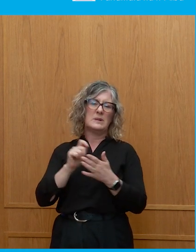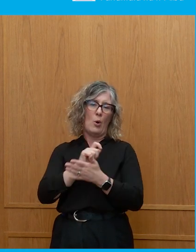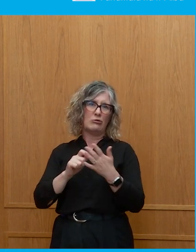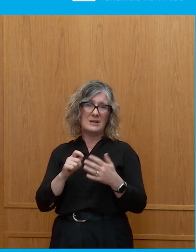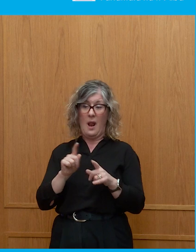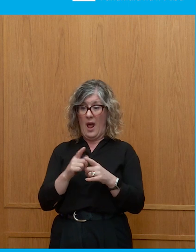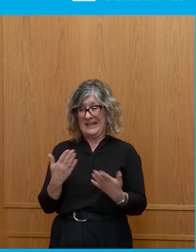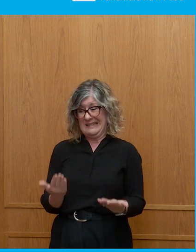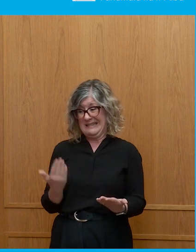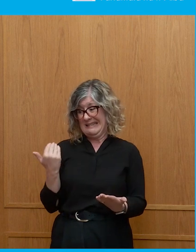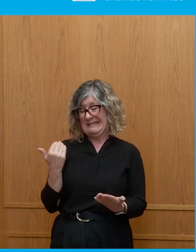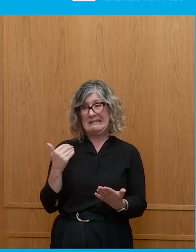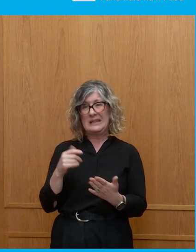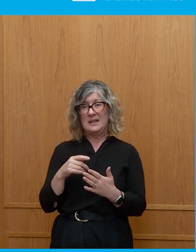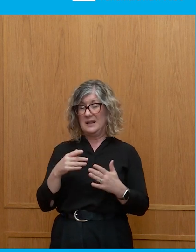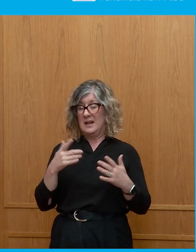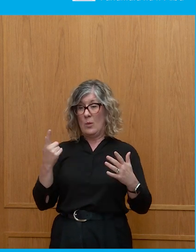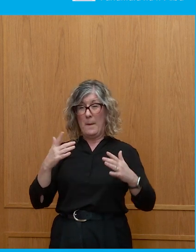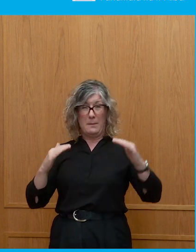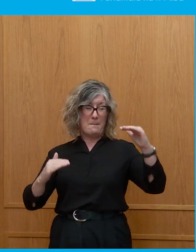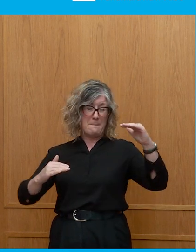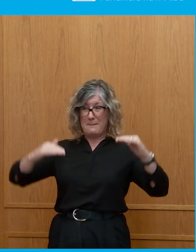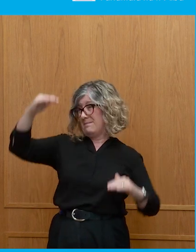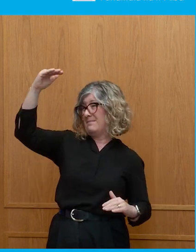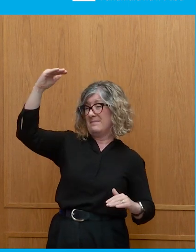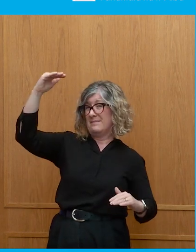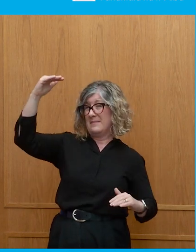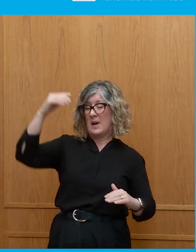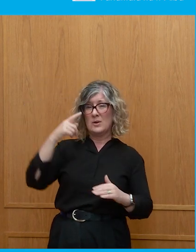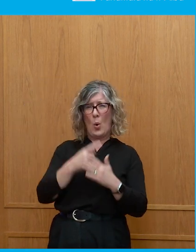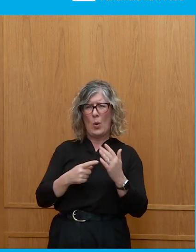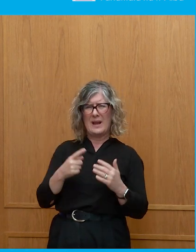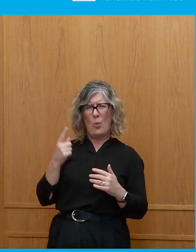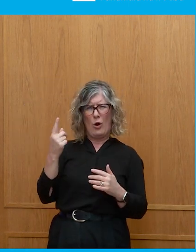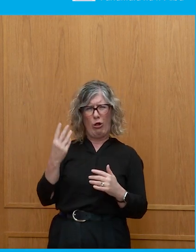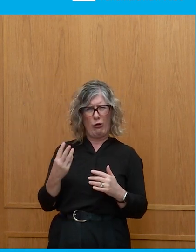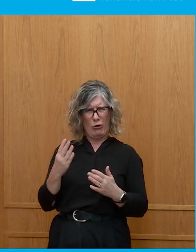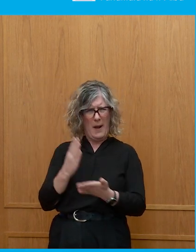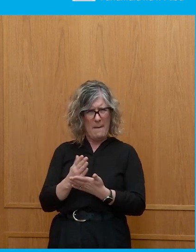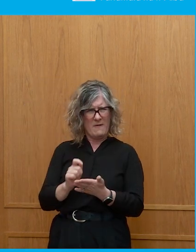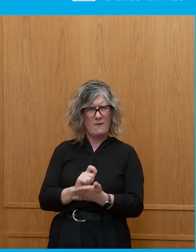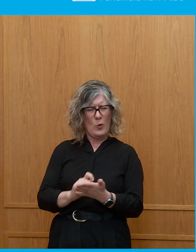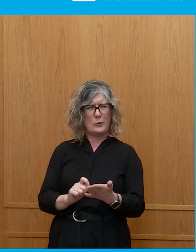can have a massive majority with a third of the vote share. I mean, that's extraordinary. So,